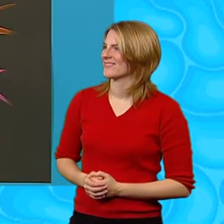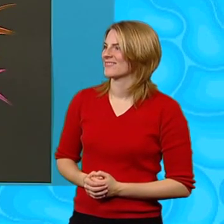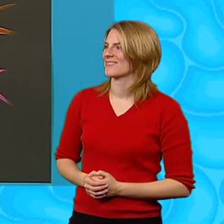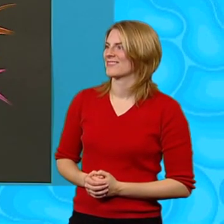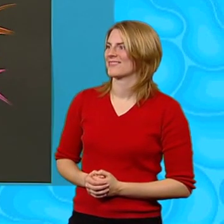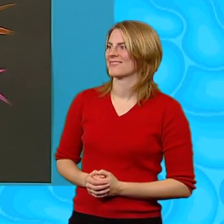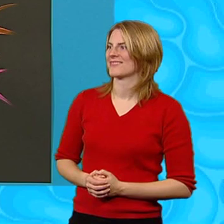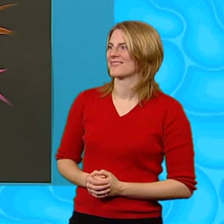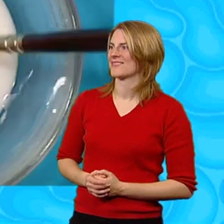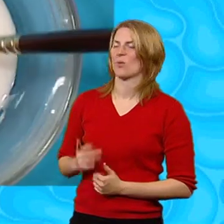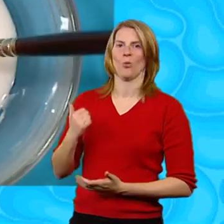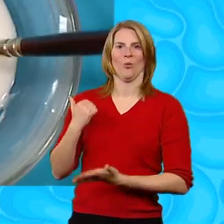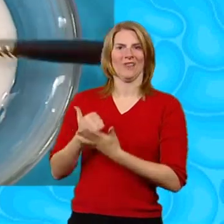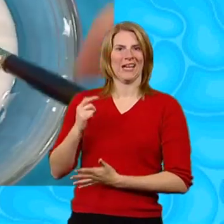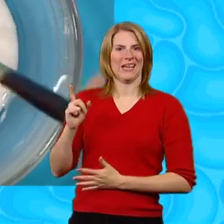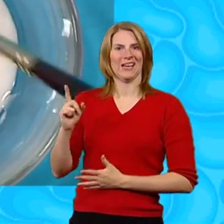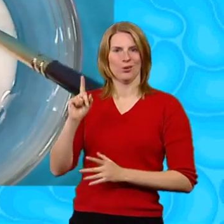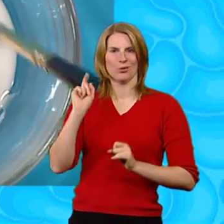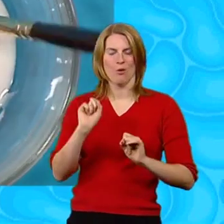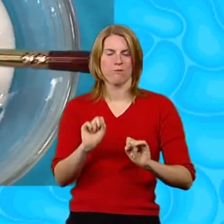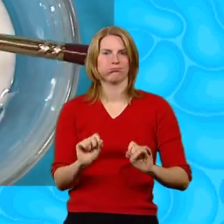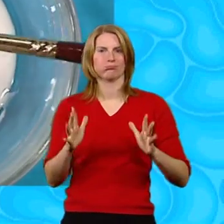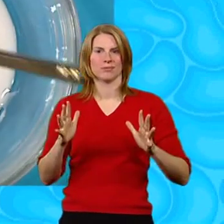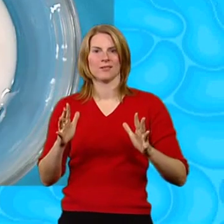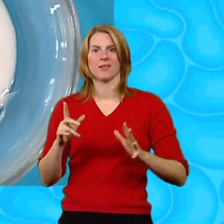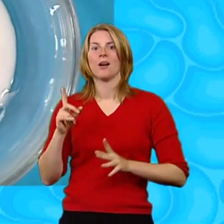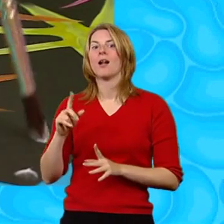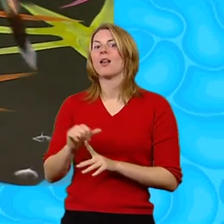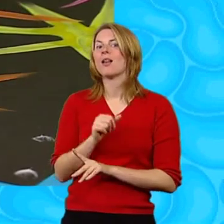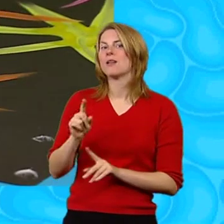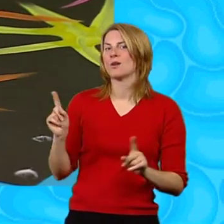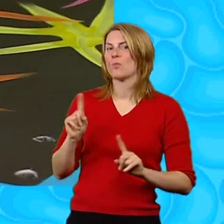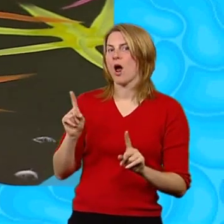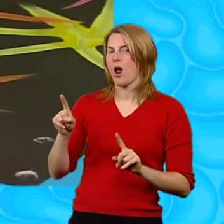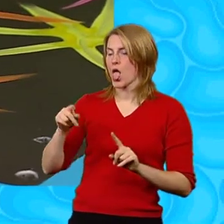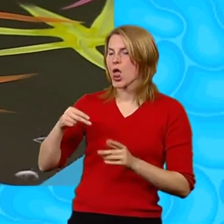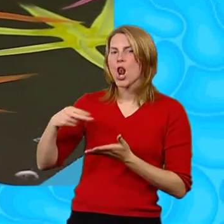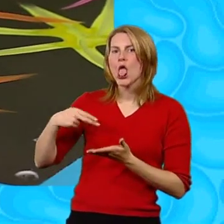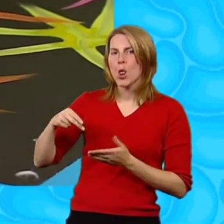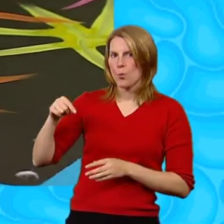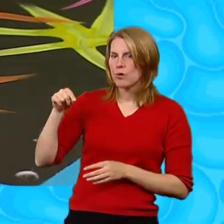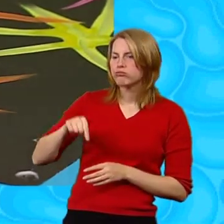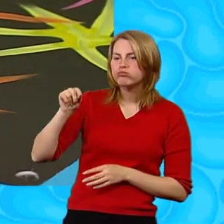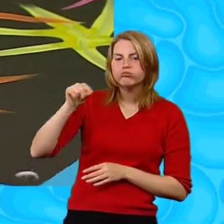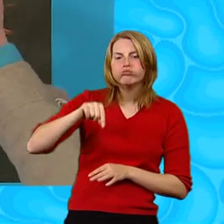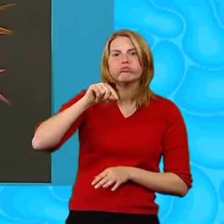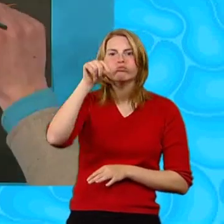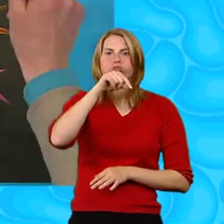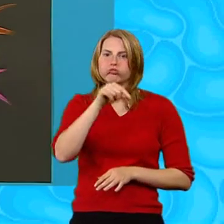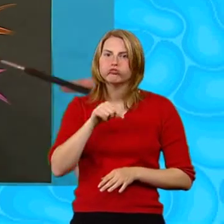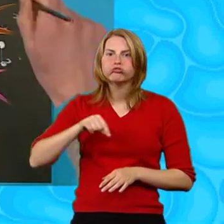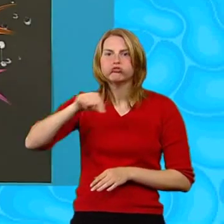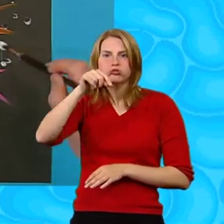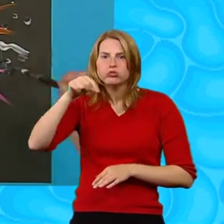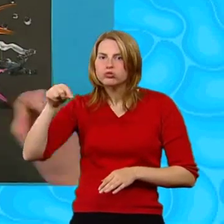Then make it extra explosive Use your paintbrush To splash some sticky white PVA glue All